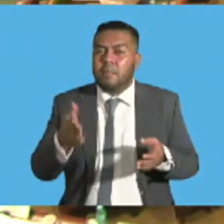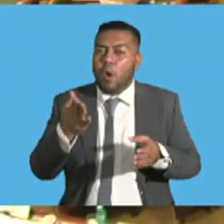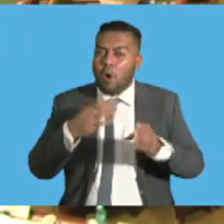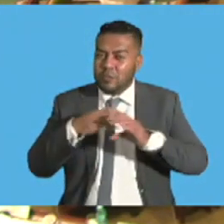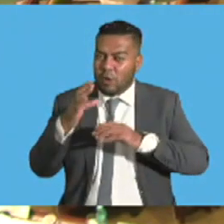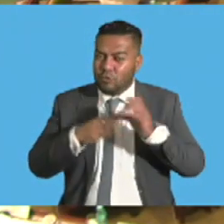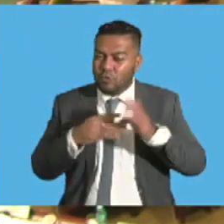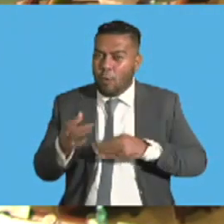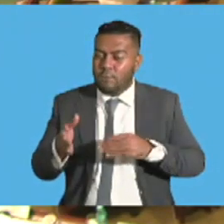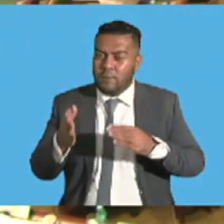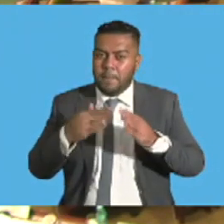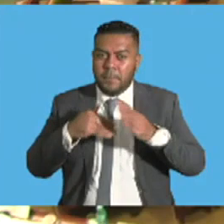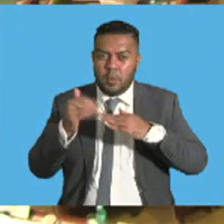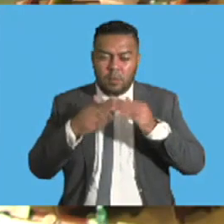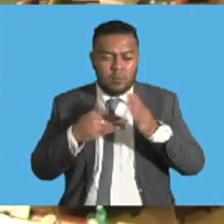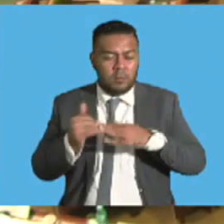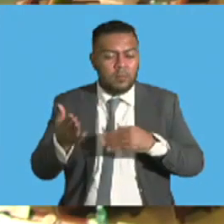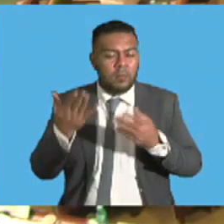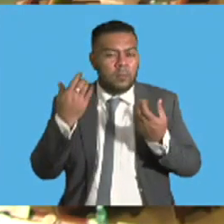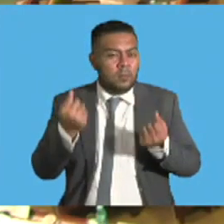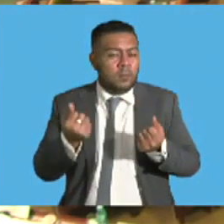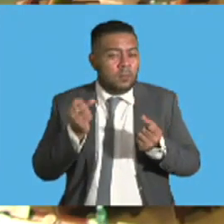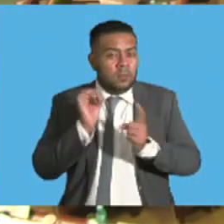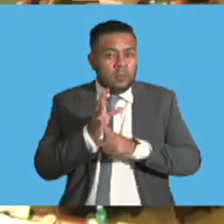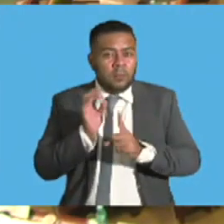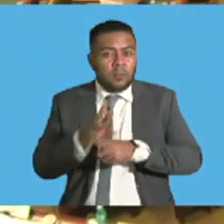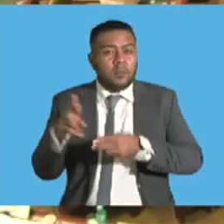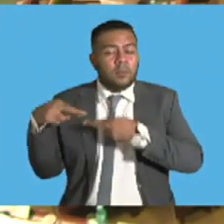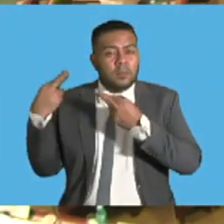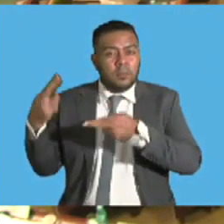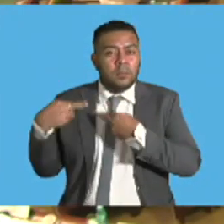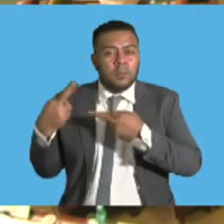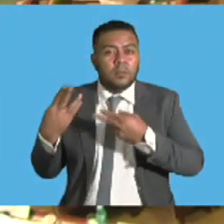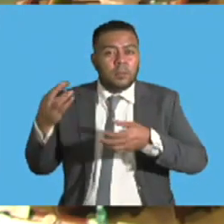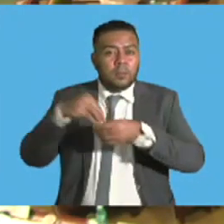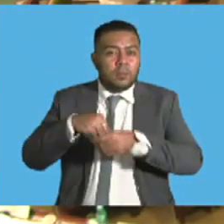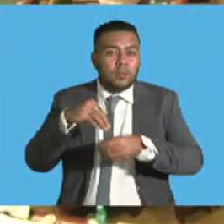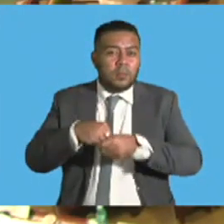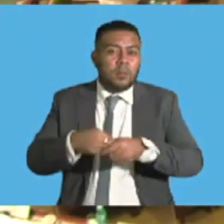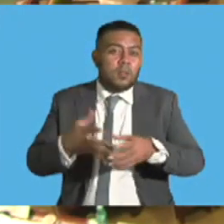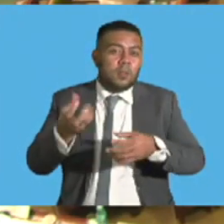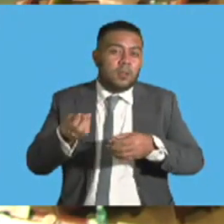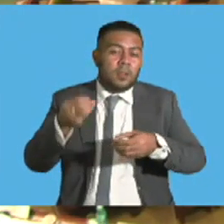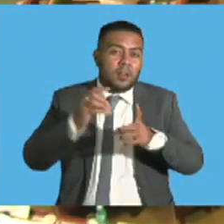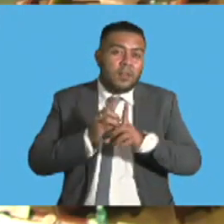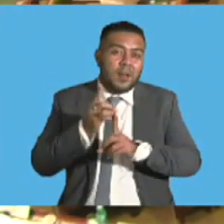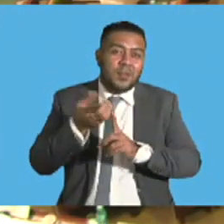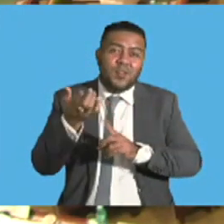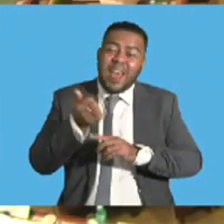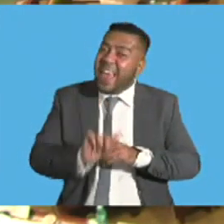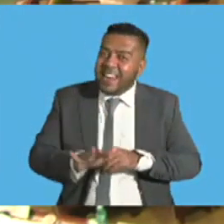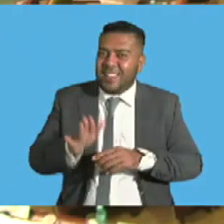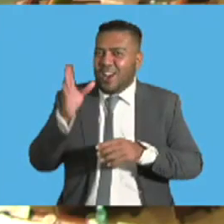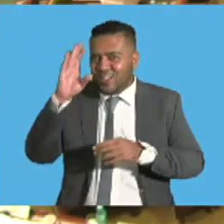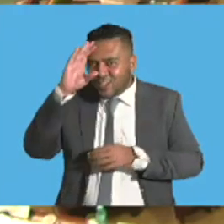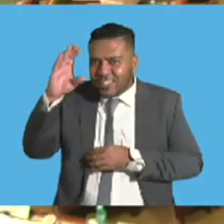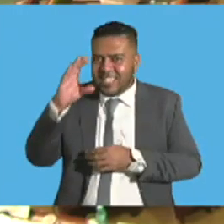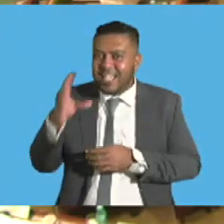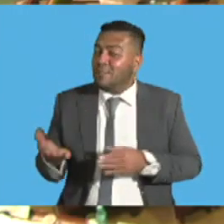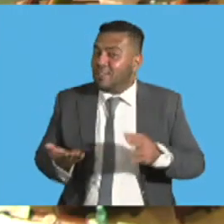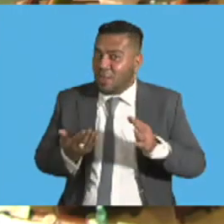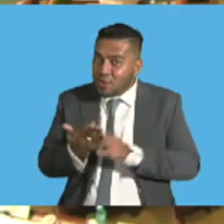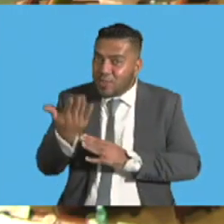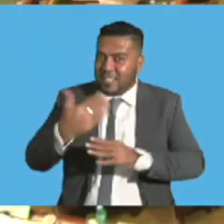of buildings plays a key role in the socio-economic development of any country. It is through these